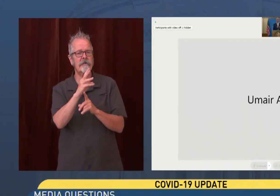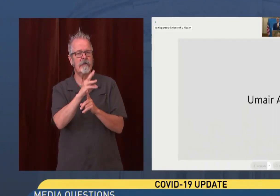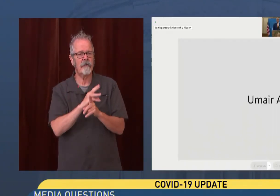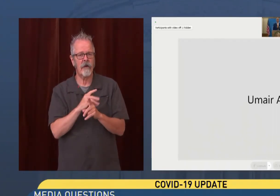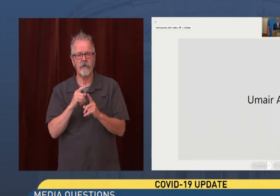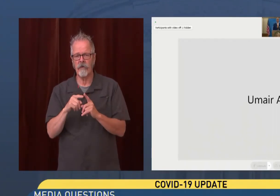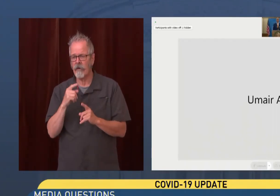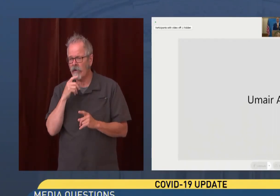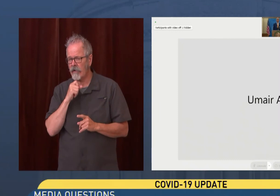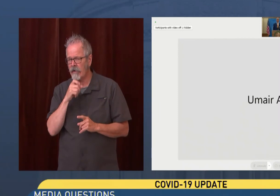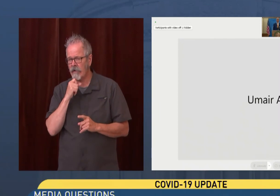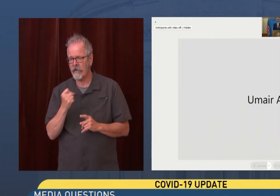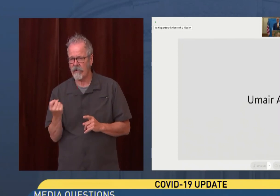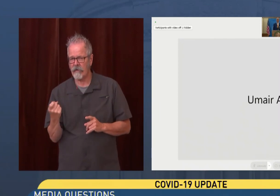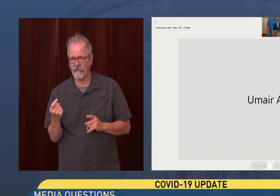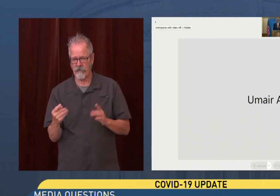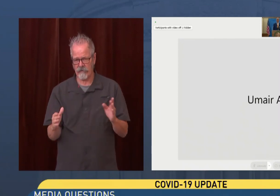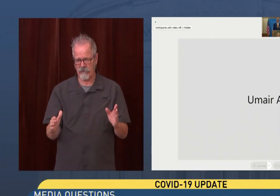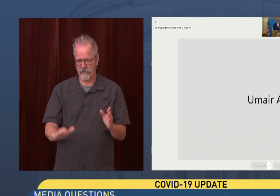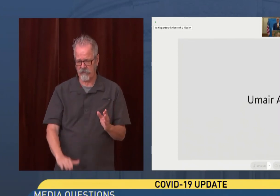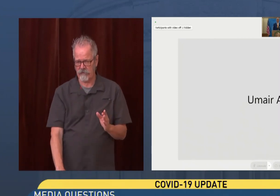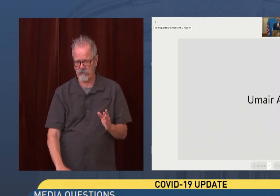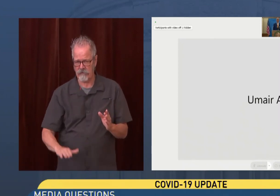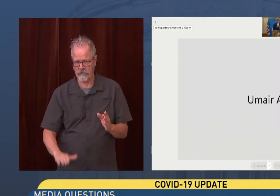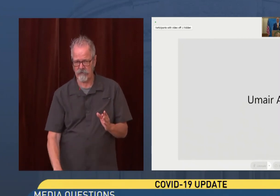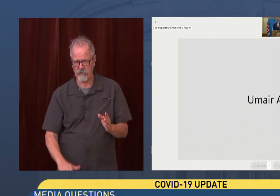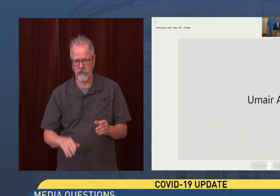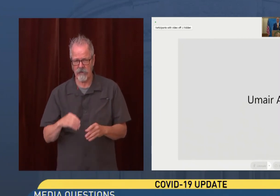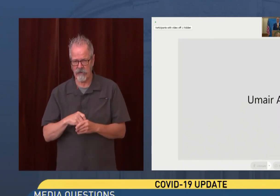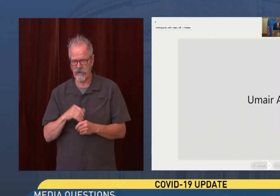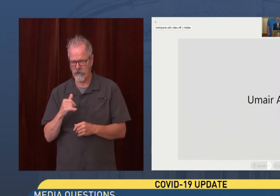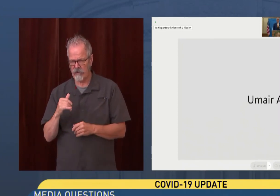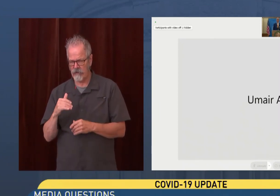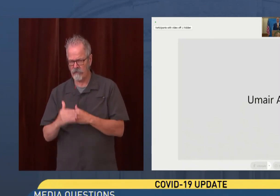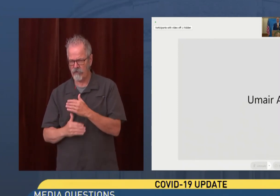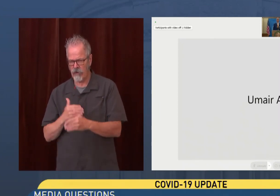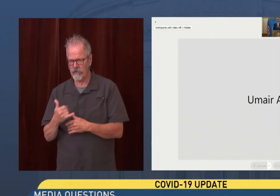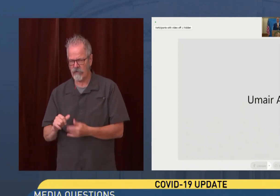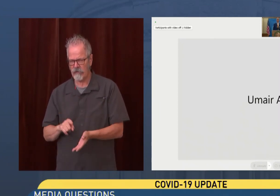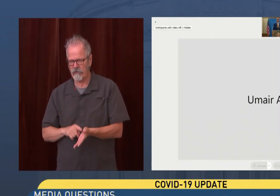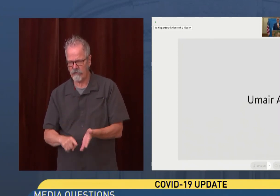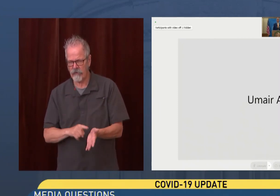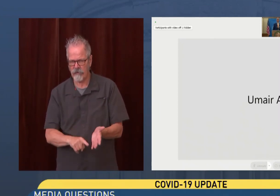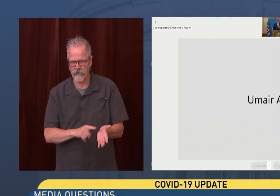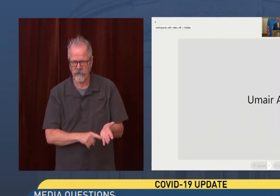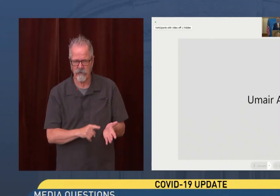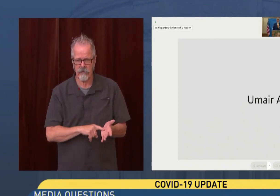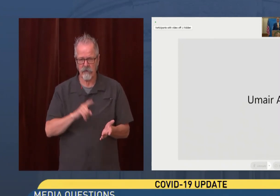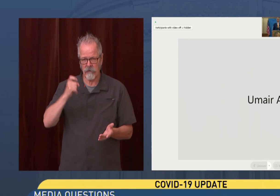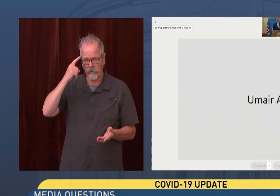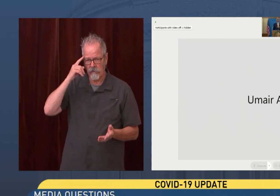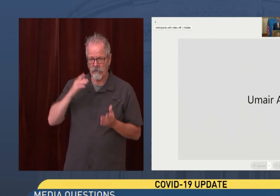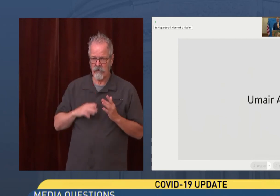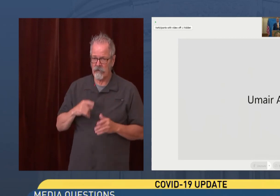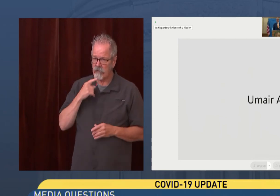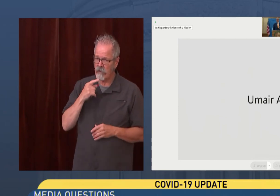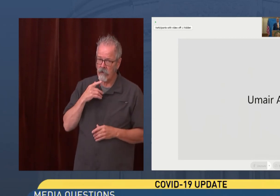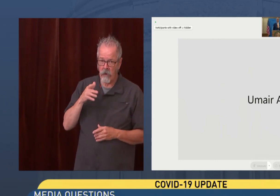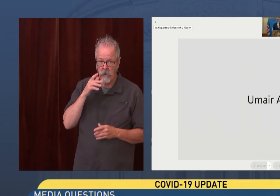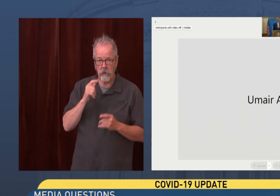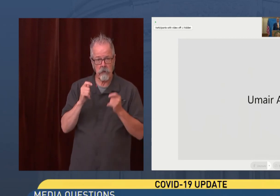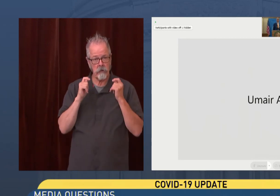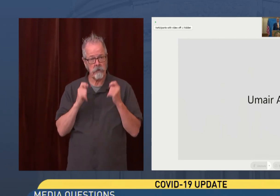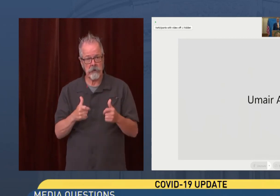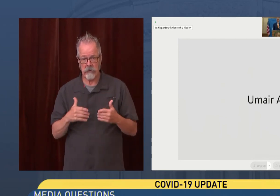in process. But again, as Governor mentioned, that it's not going to be a quick turnaround. And so it's